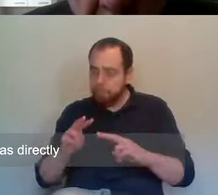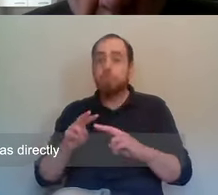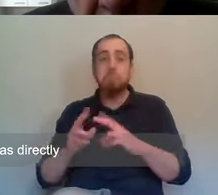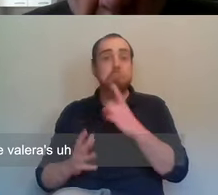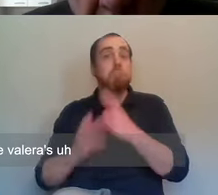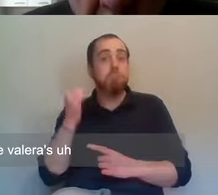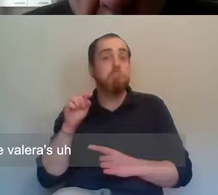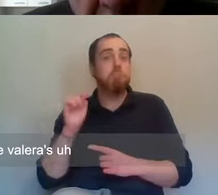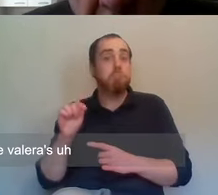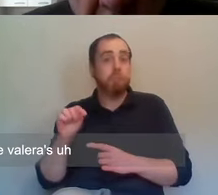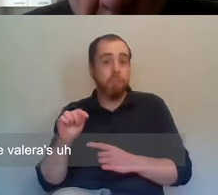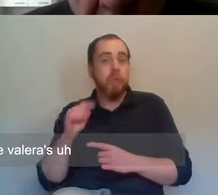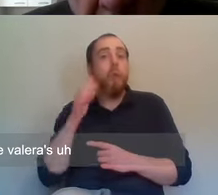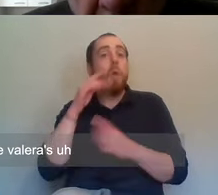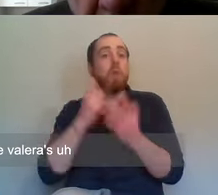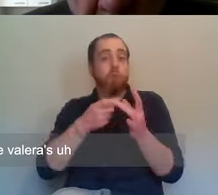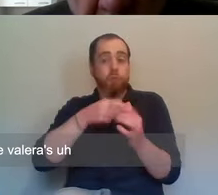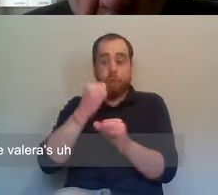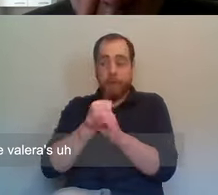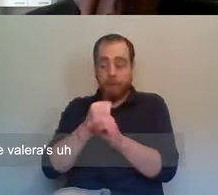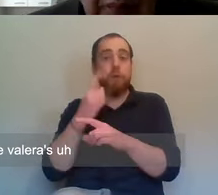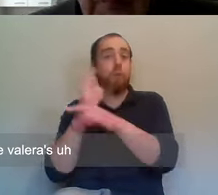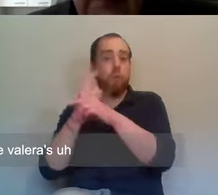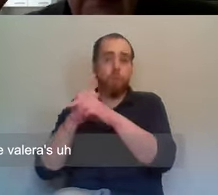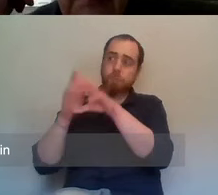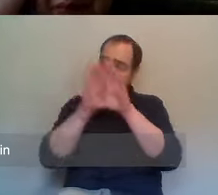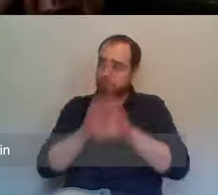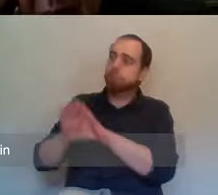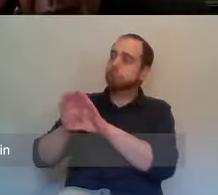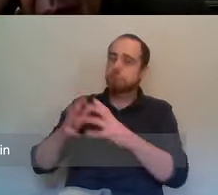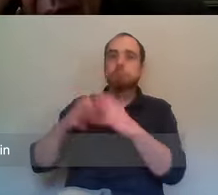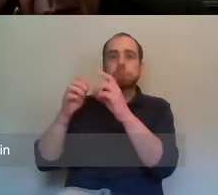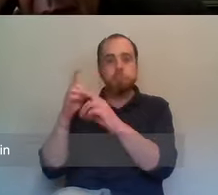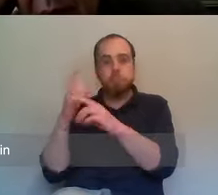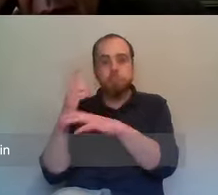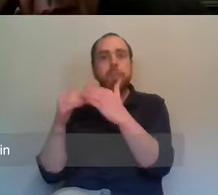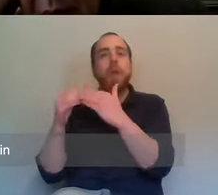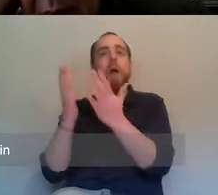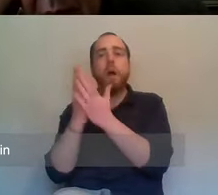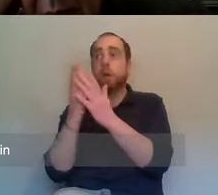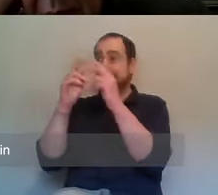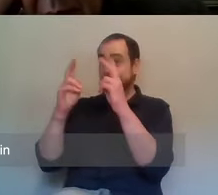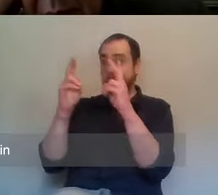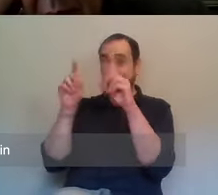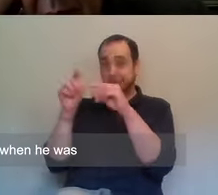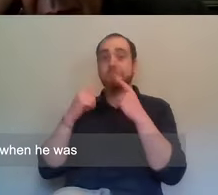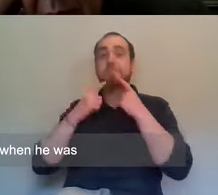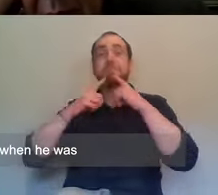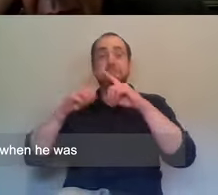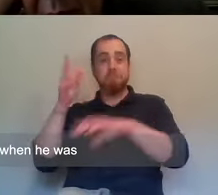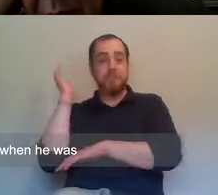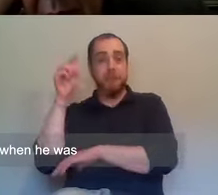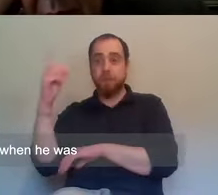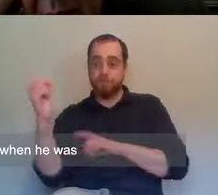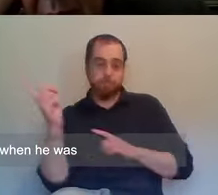to Eamon de Valera's, uh, speech down in, uh, in, uh, the free state stroke era,